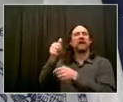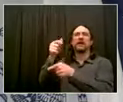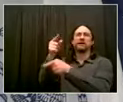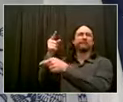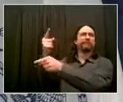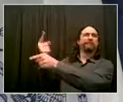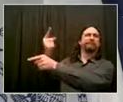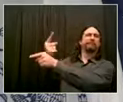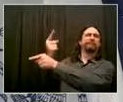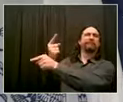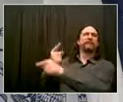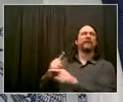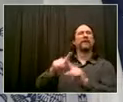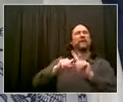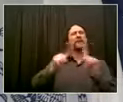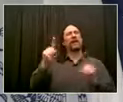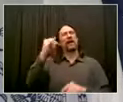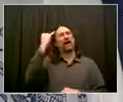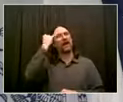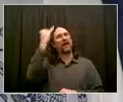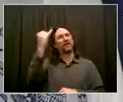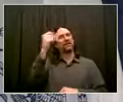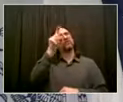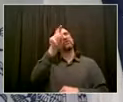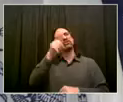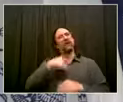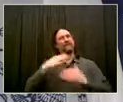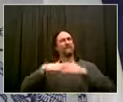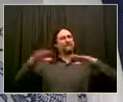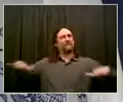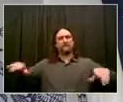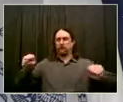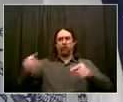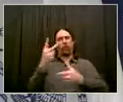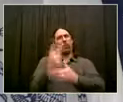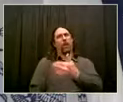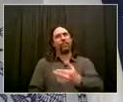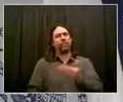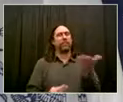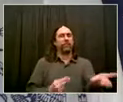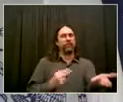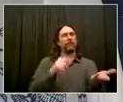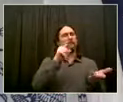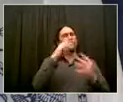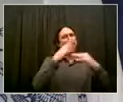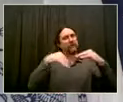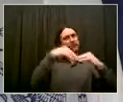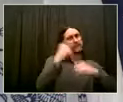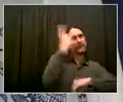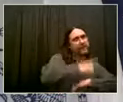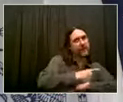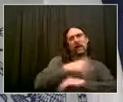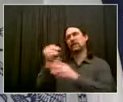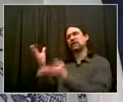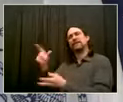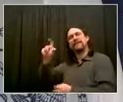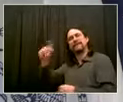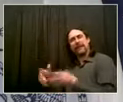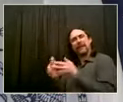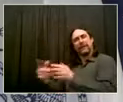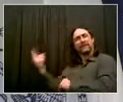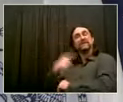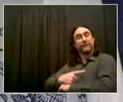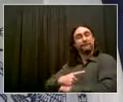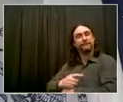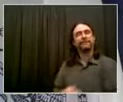So, Councilman Mark Levine tweeted today that we're not paying enough attention to the steep decline in vaccination with a